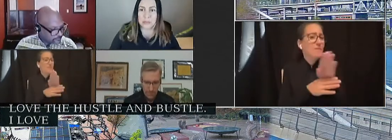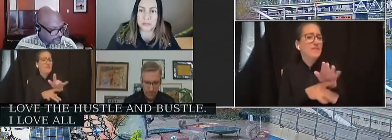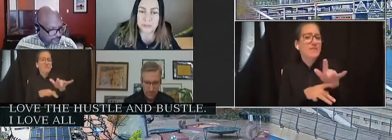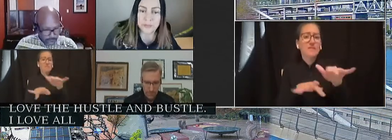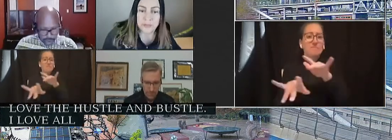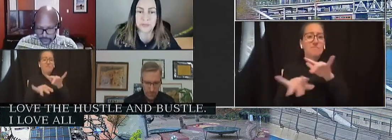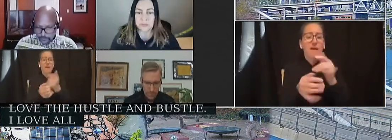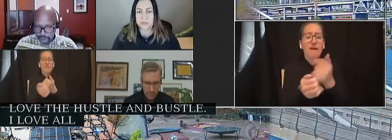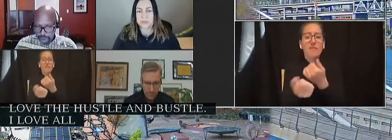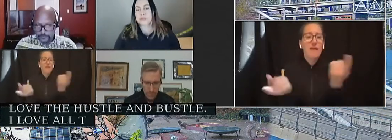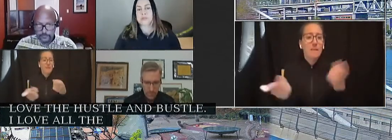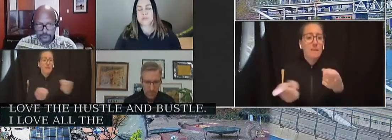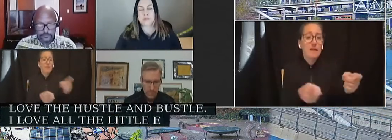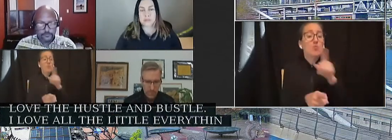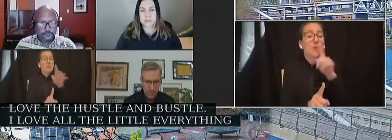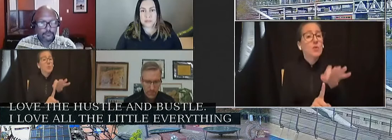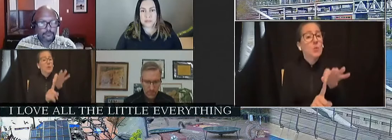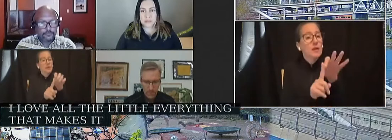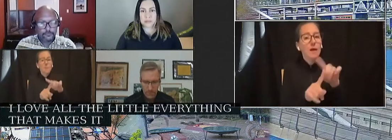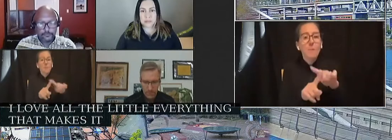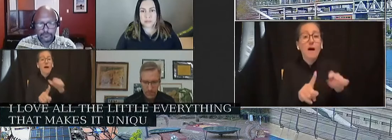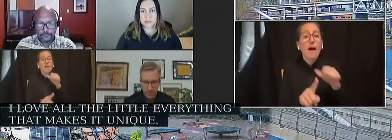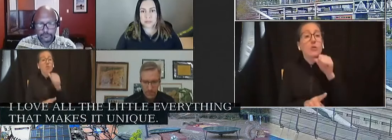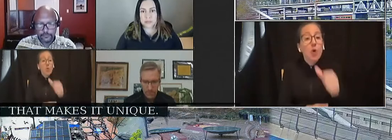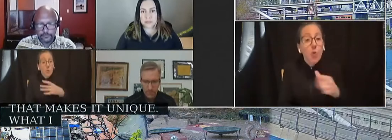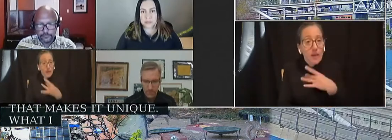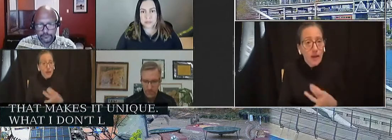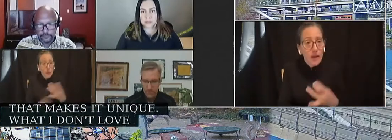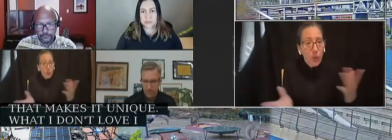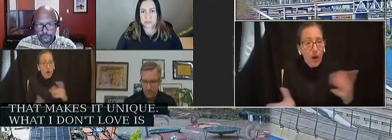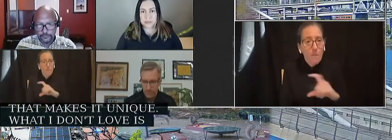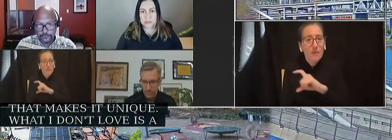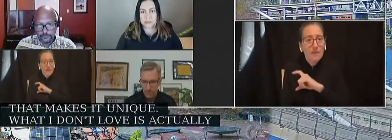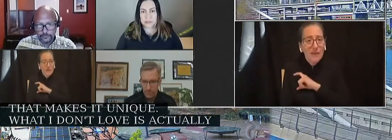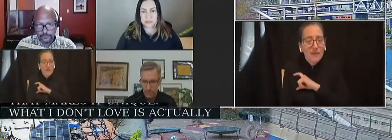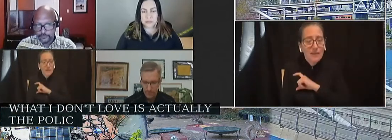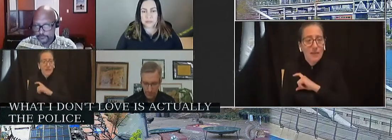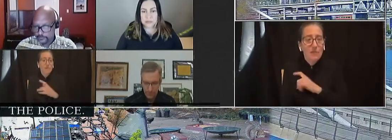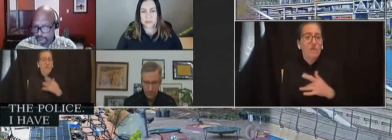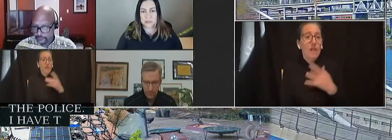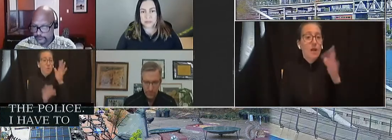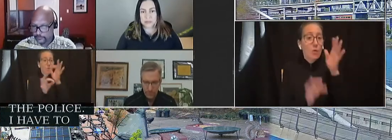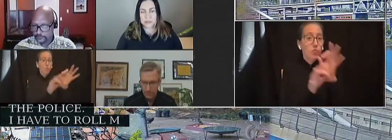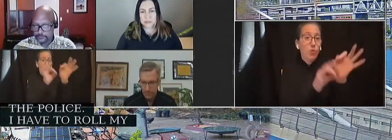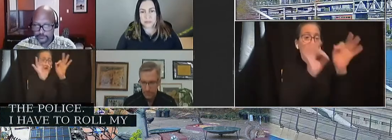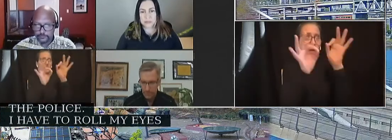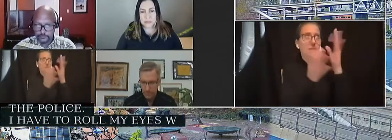But what I don't love is actually the police. And I have to roll my eyes when someone, I think it was Jeff, the guy at Elliott